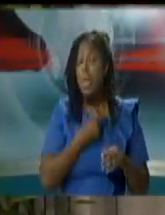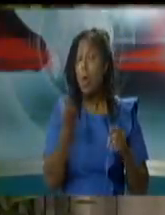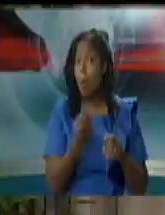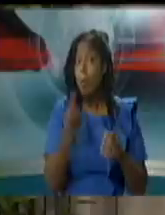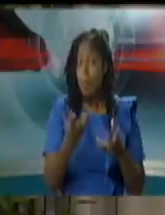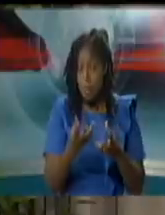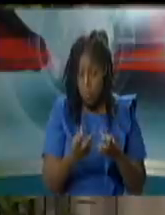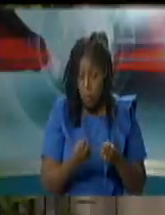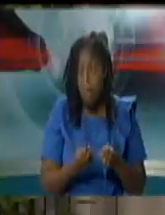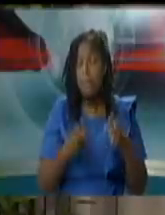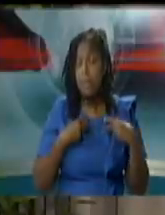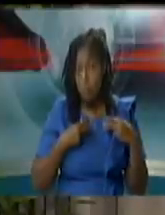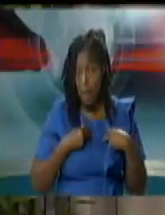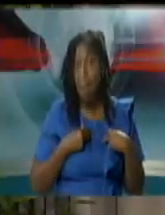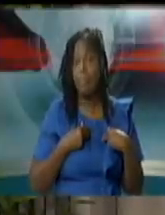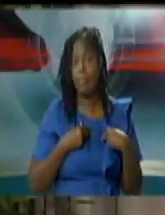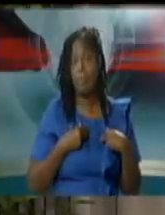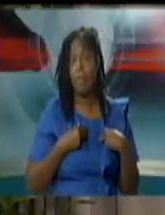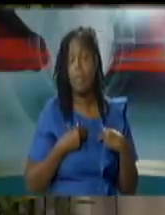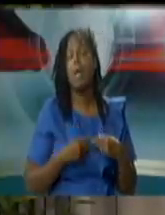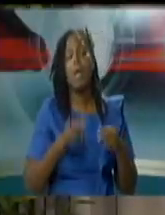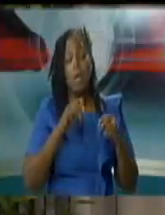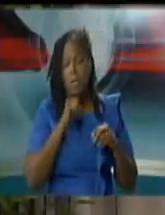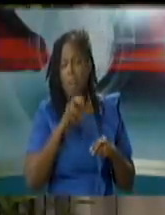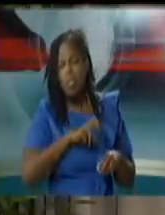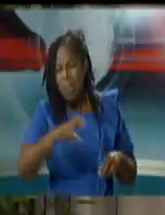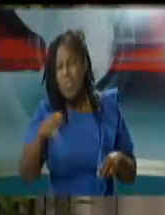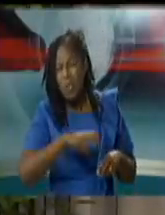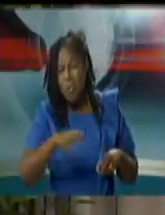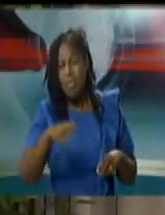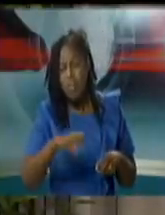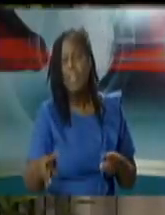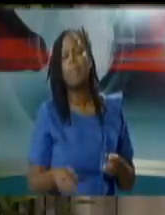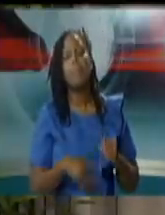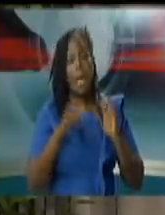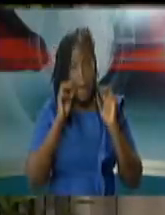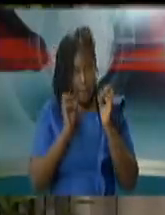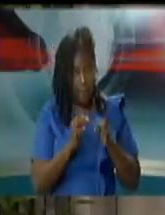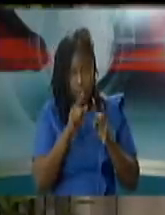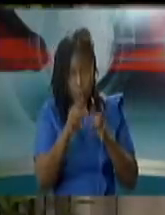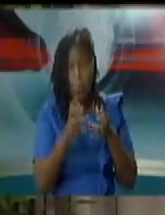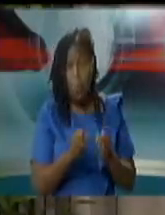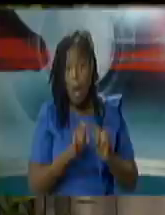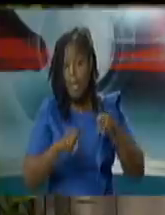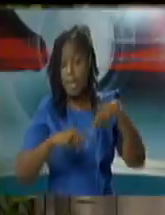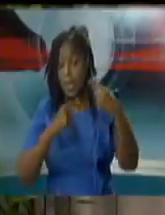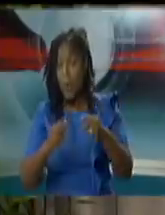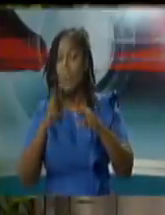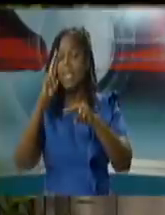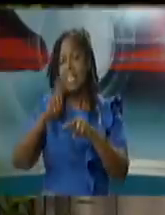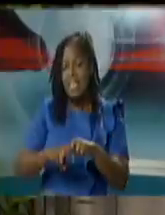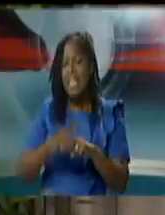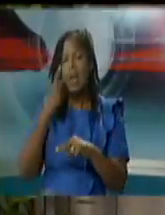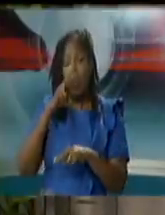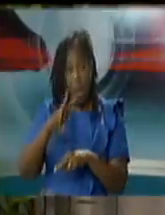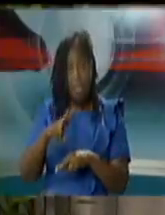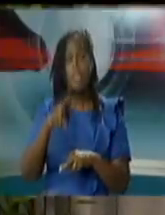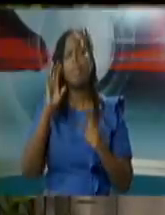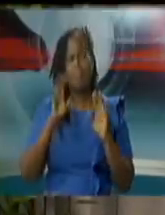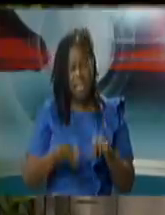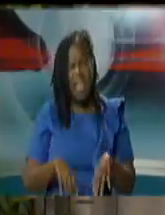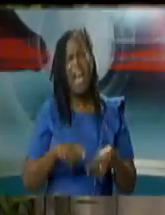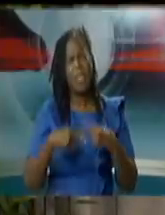it's not in camera or closed court so yes you can attend at court virtually that system was put into place